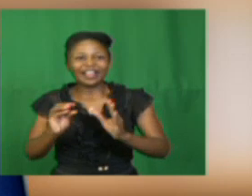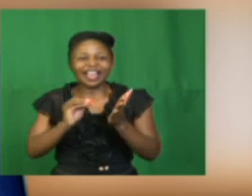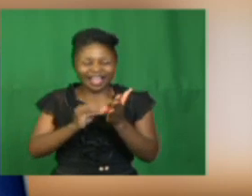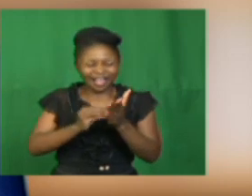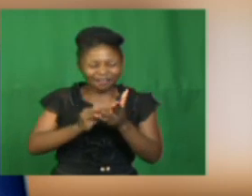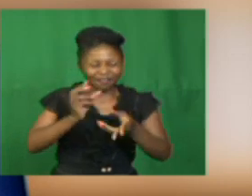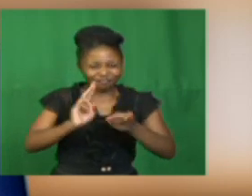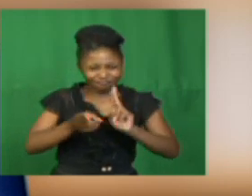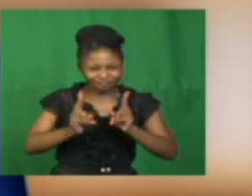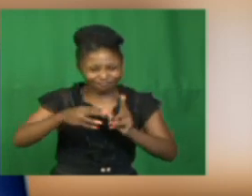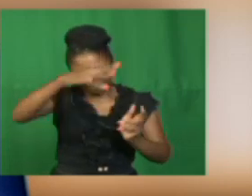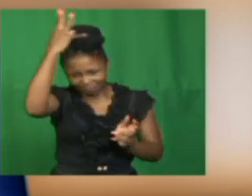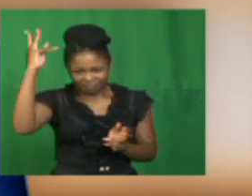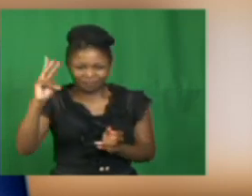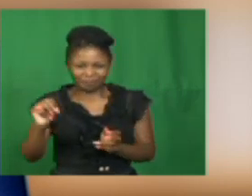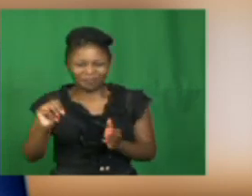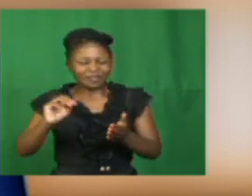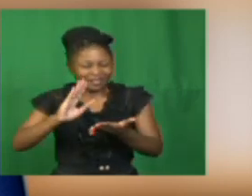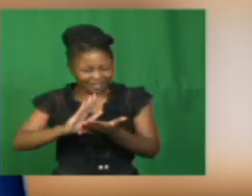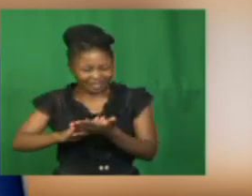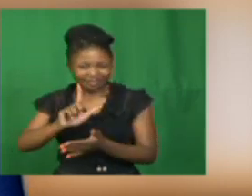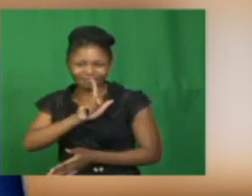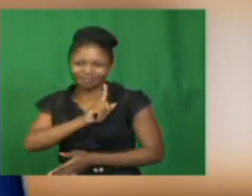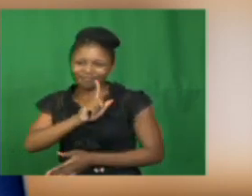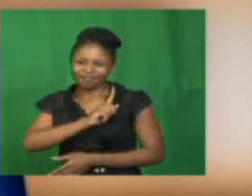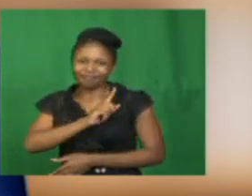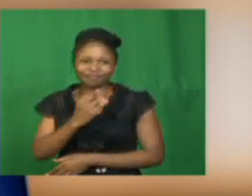Nompu Mele Lohatebe and Linda Mamba.